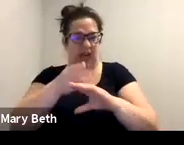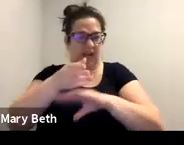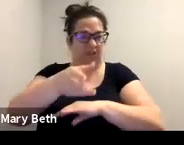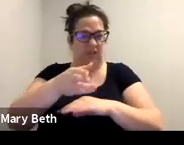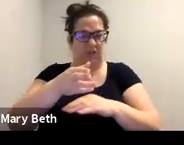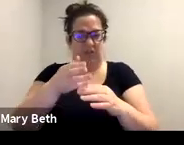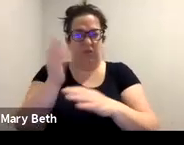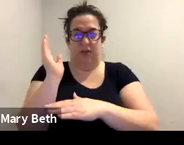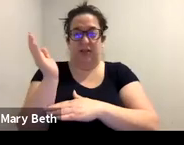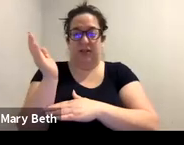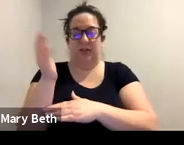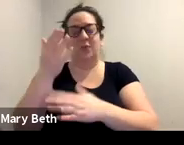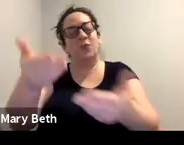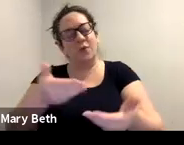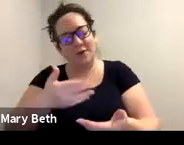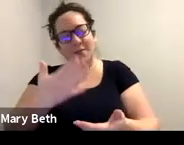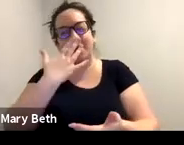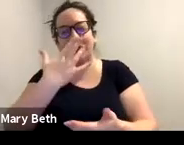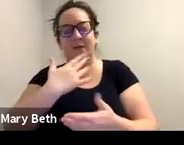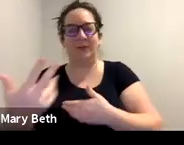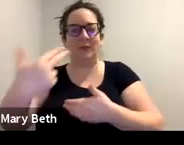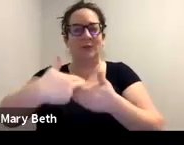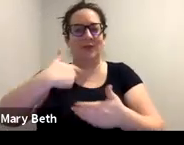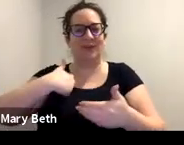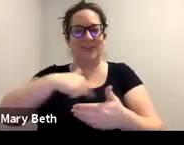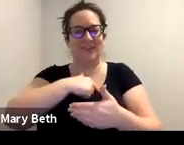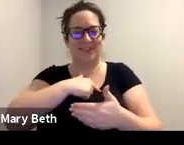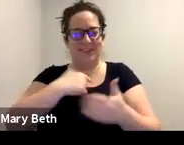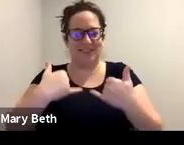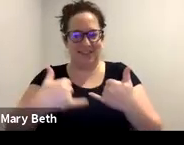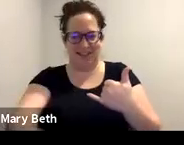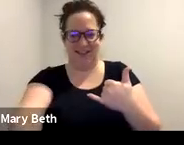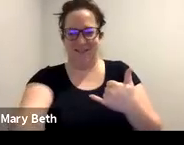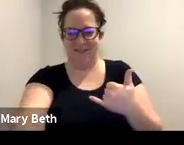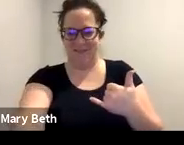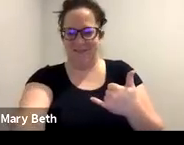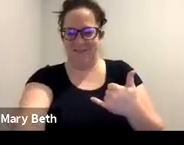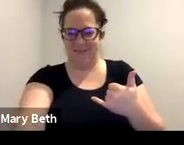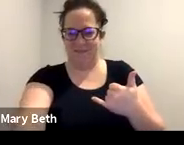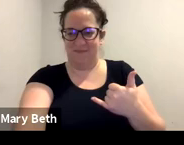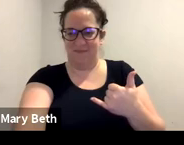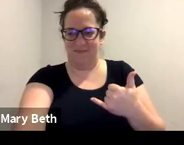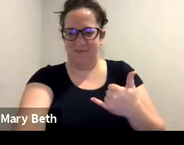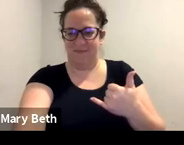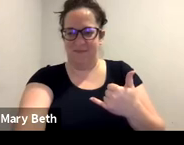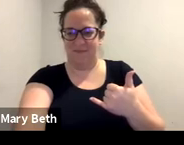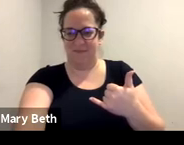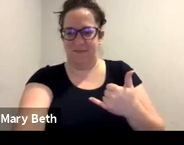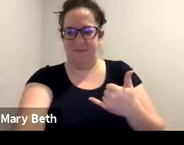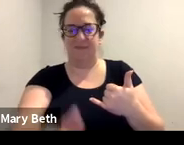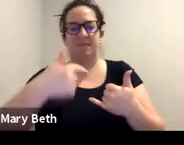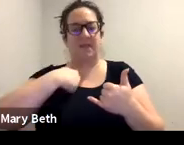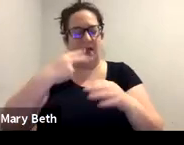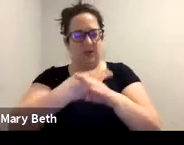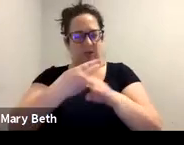joining me, joining us today. I am Reedy, I use she, her pronouns.